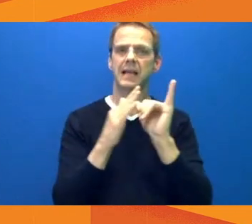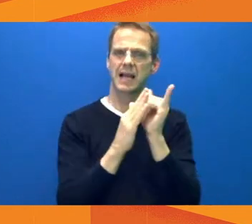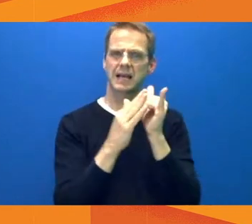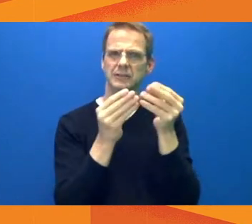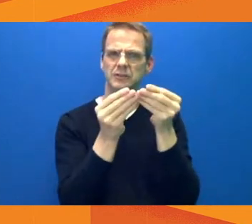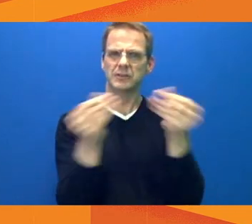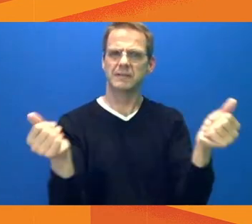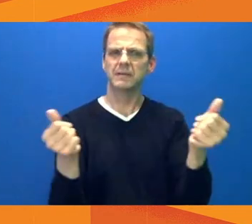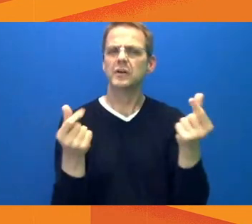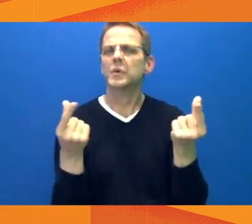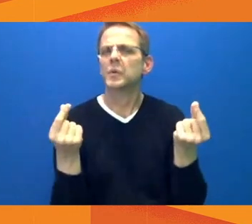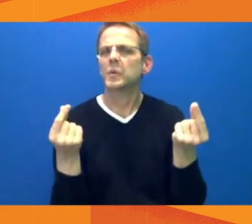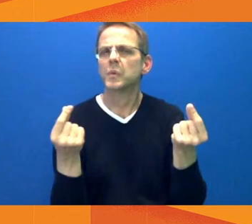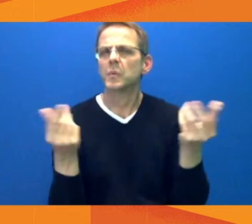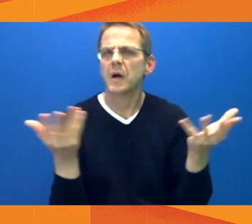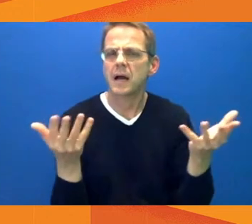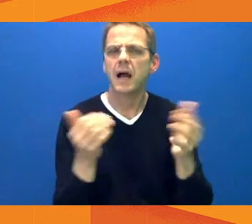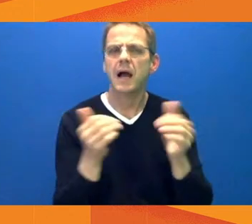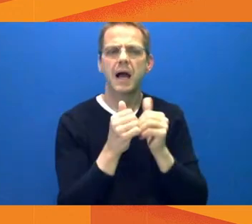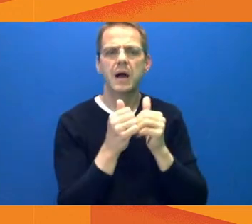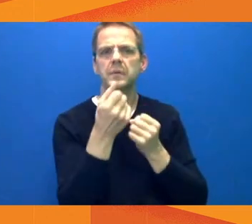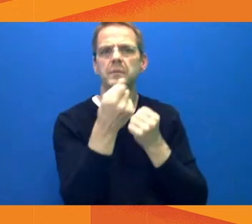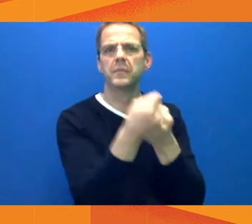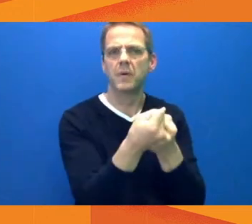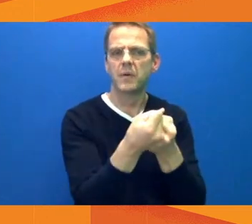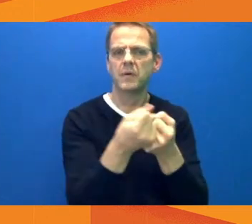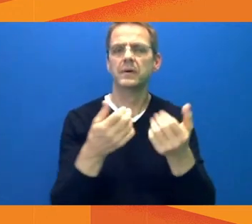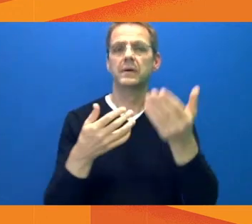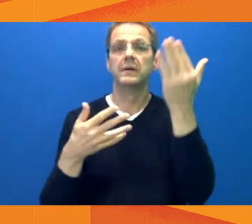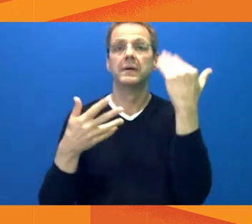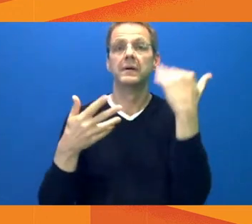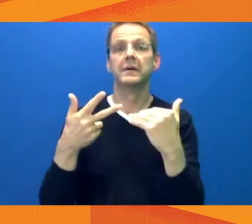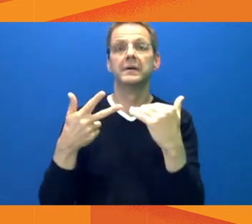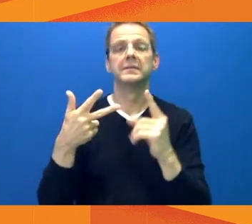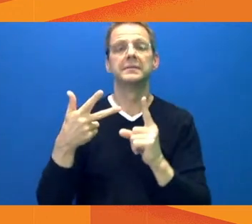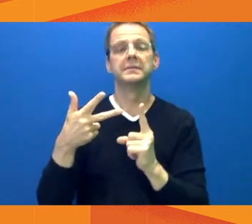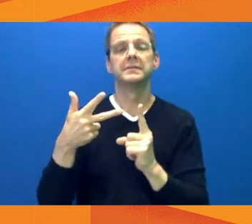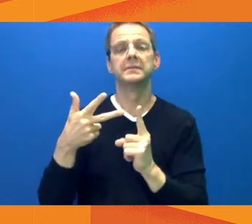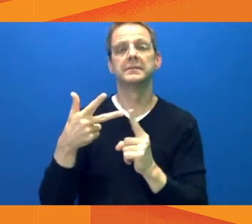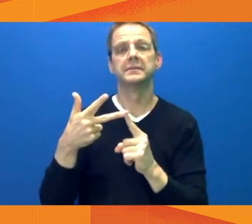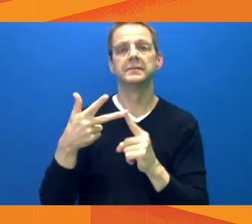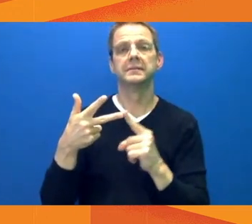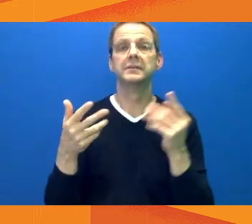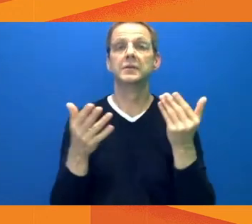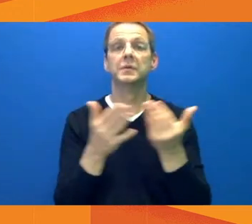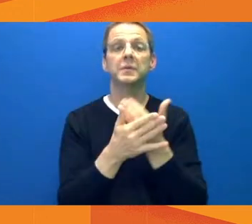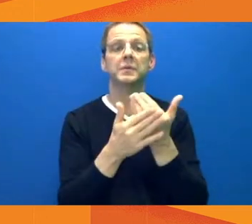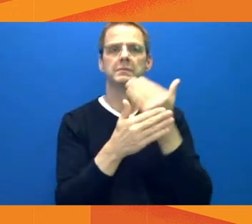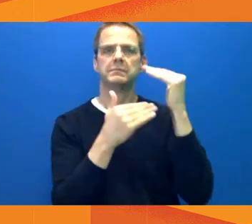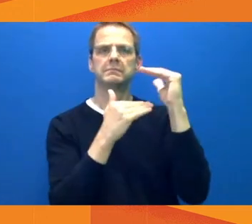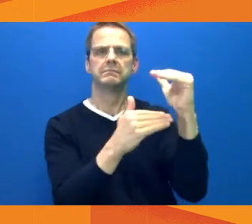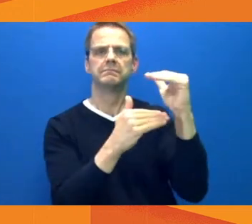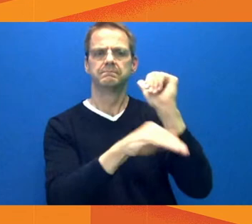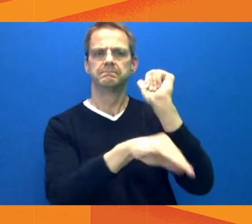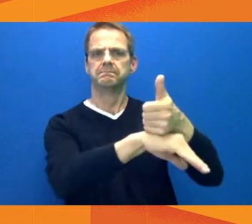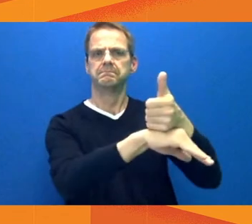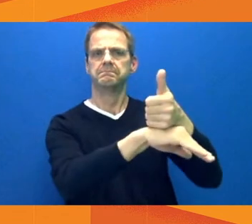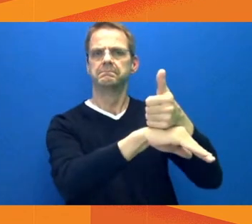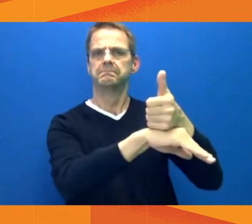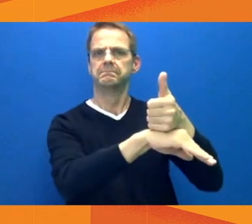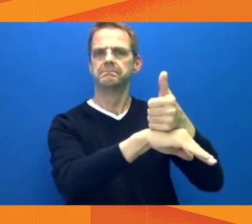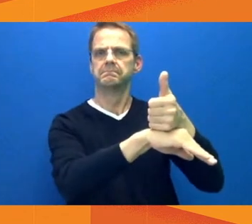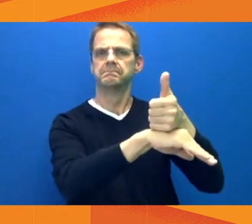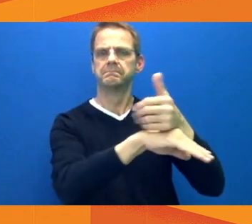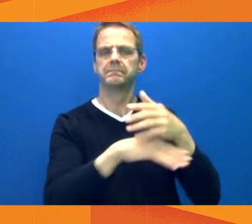balance of how this pandemic is affecting the city and Edmontonians. Moving us forward, more people are getting